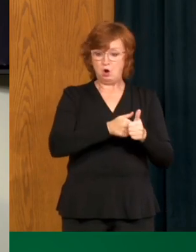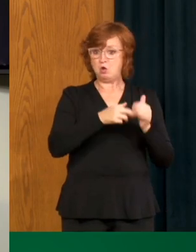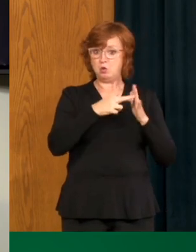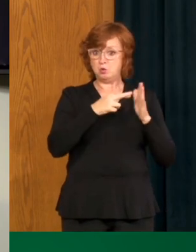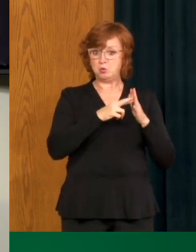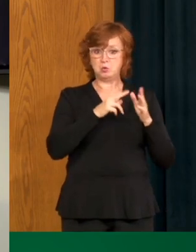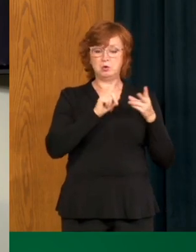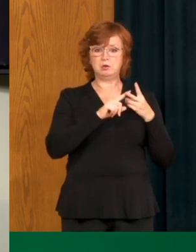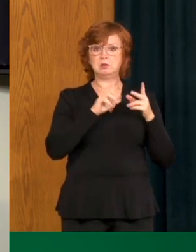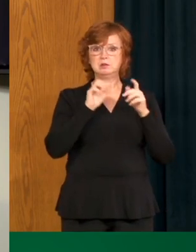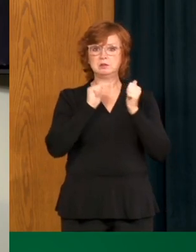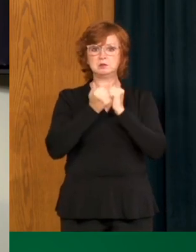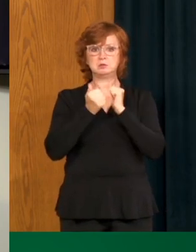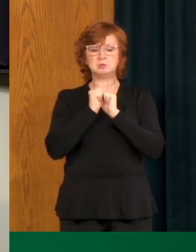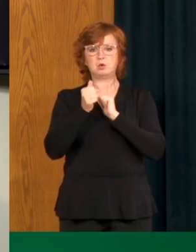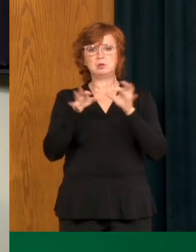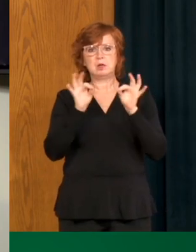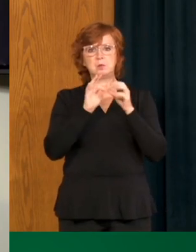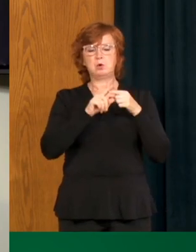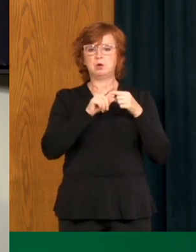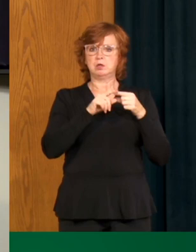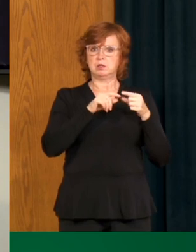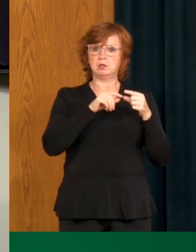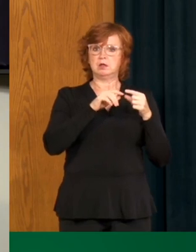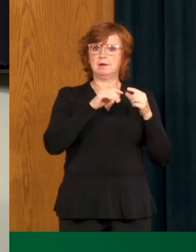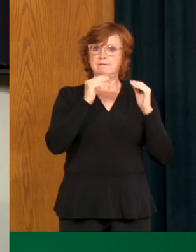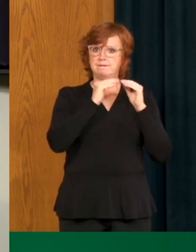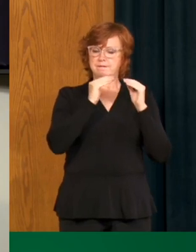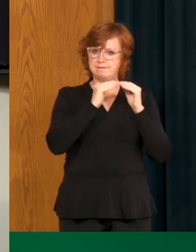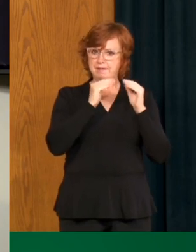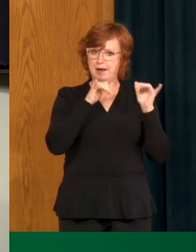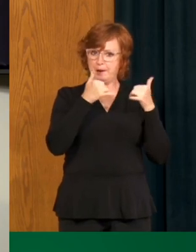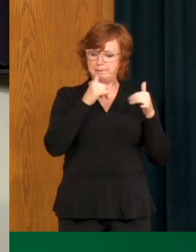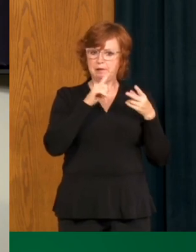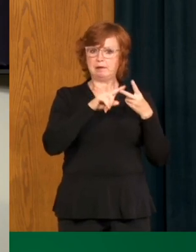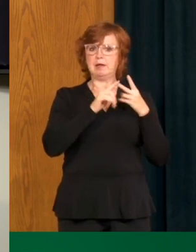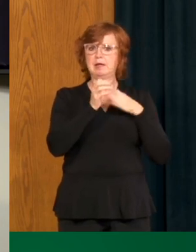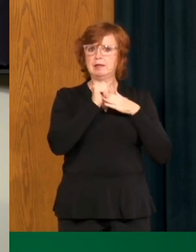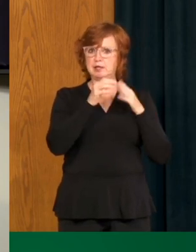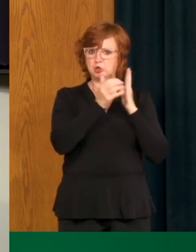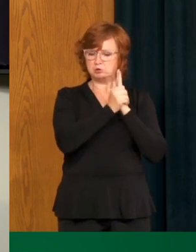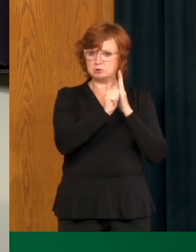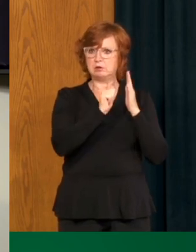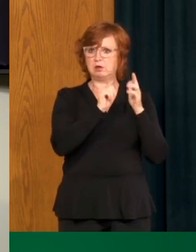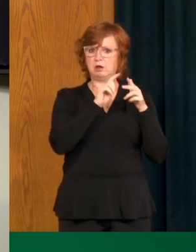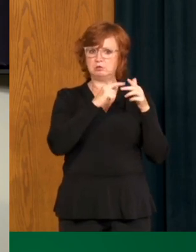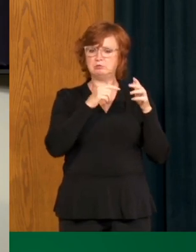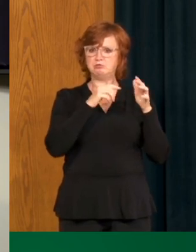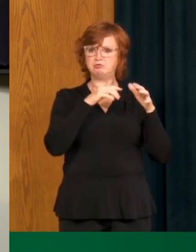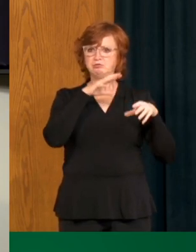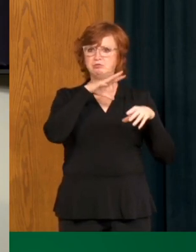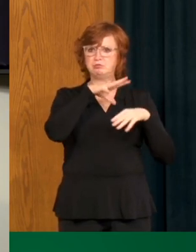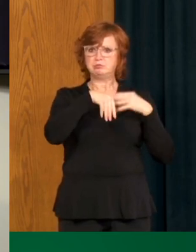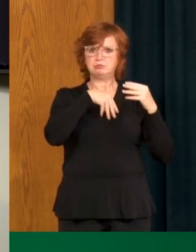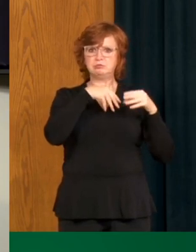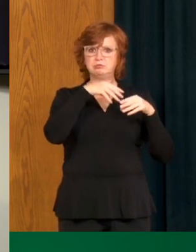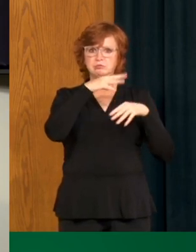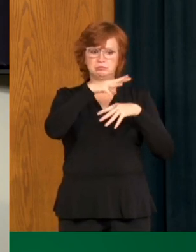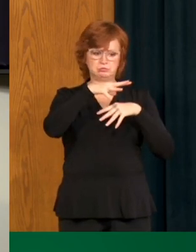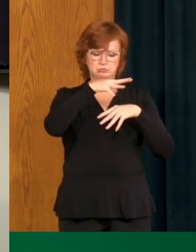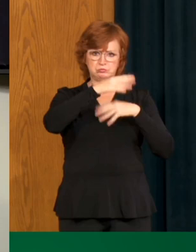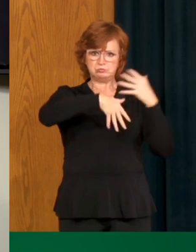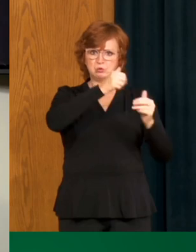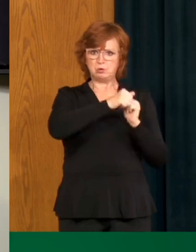leadership skills, team building and fair play. And actions to circumsend this are certainly setting a bad example and